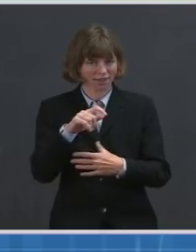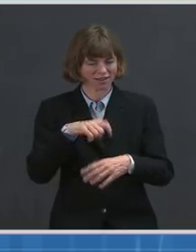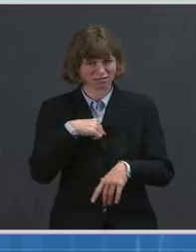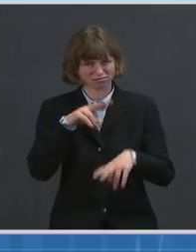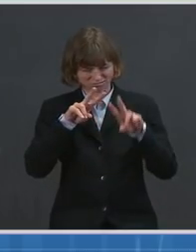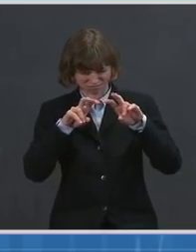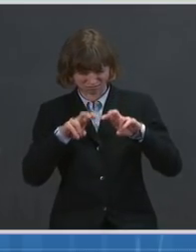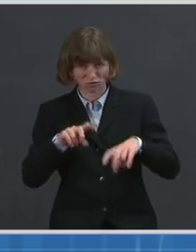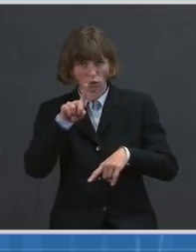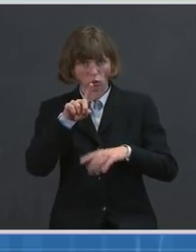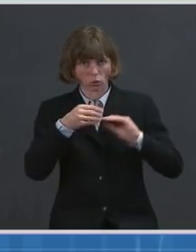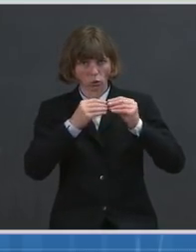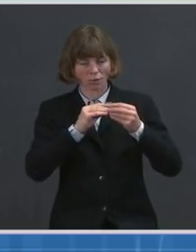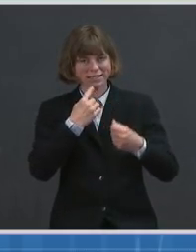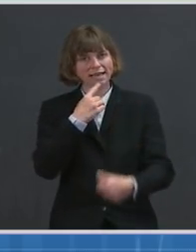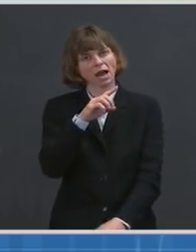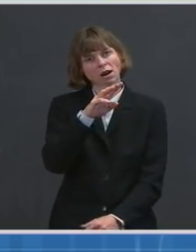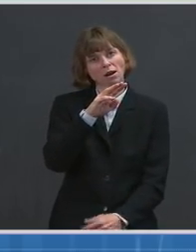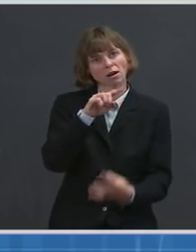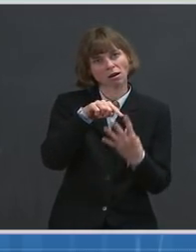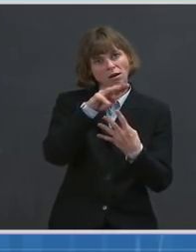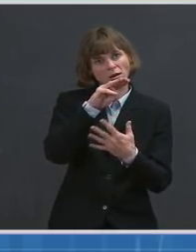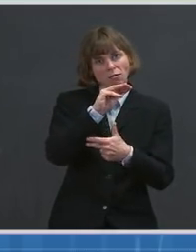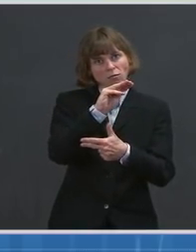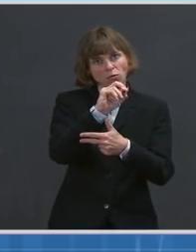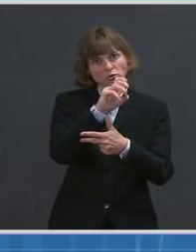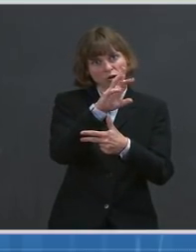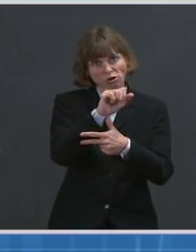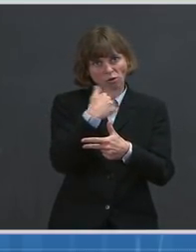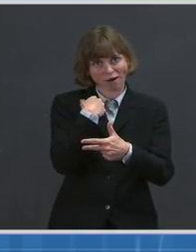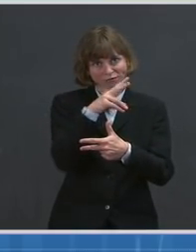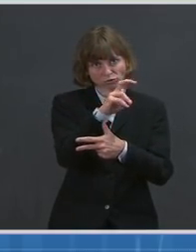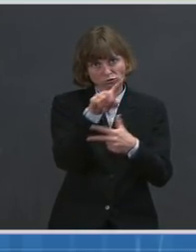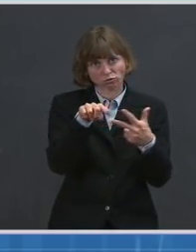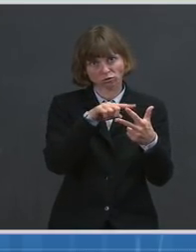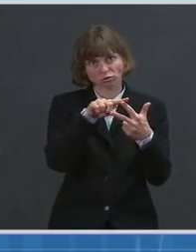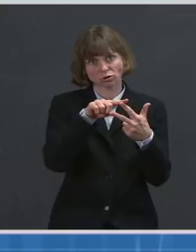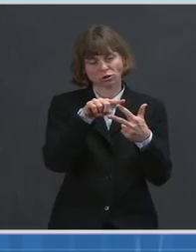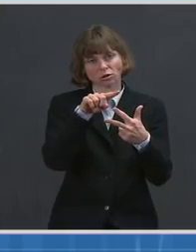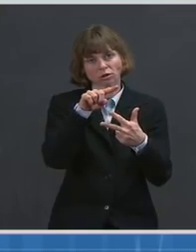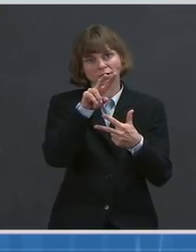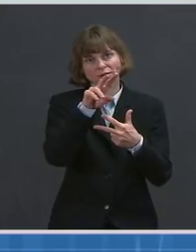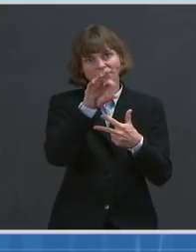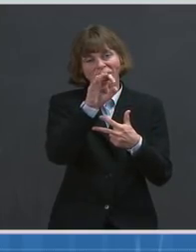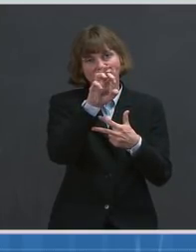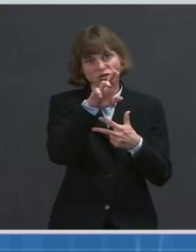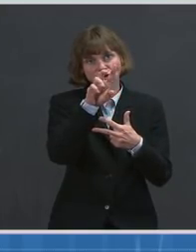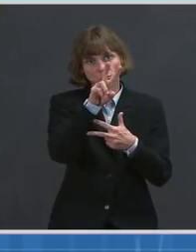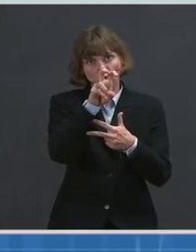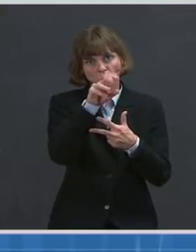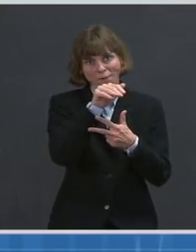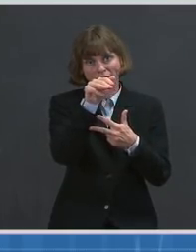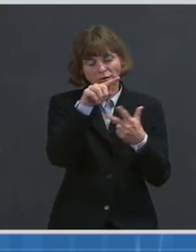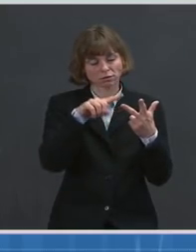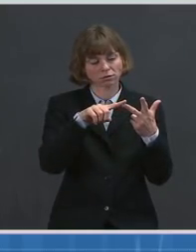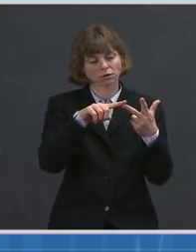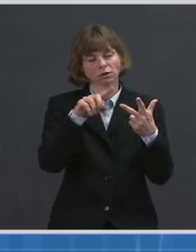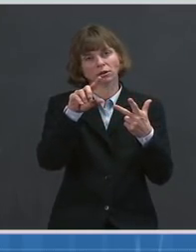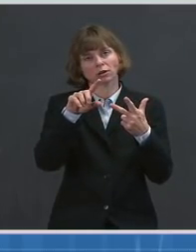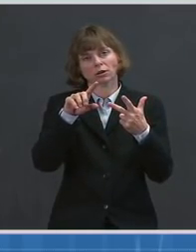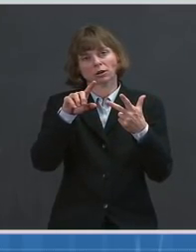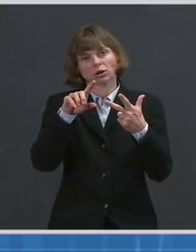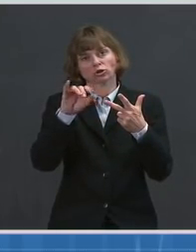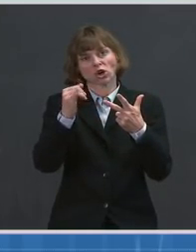it looks like Moderna will have 200 million by then, Pfizer, 200 million, and Johnson & Johnson, 20 million. So